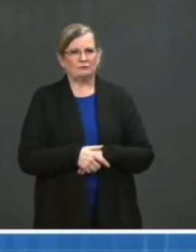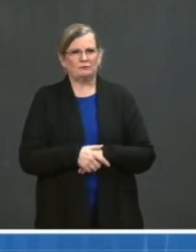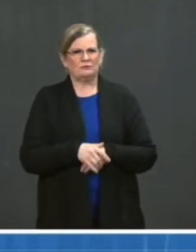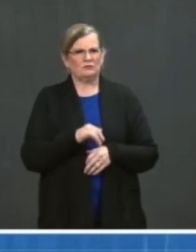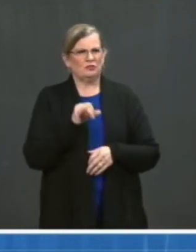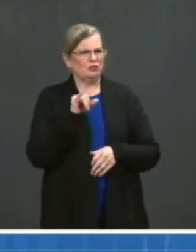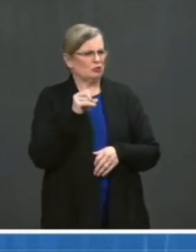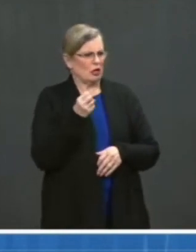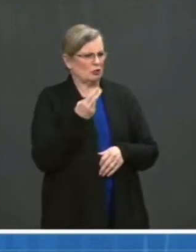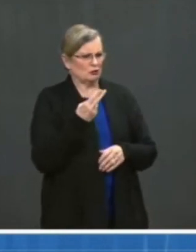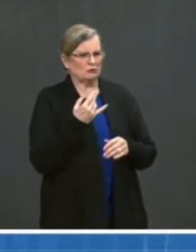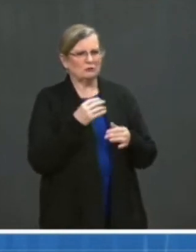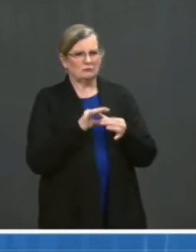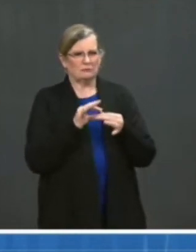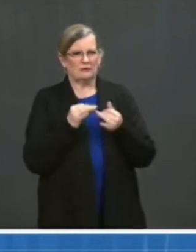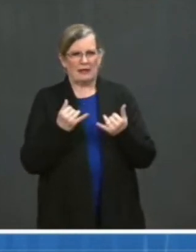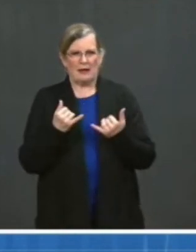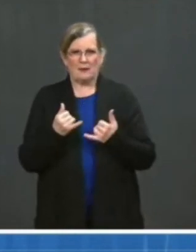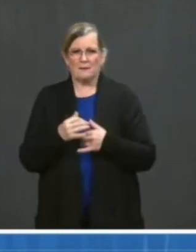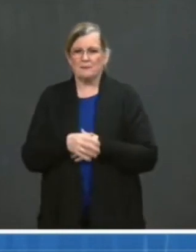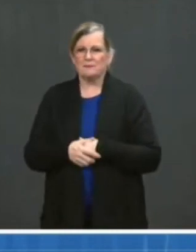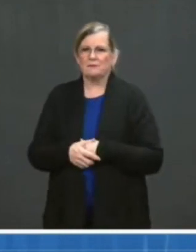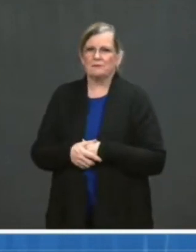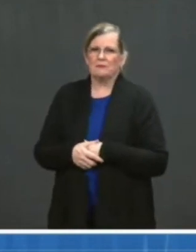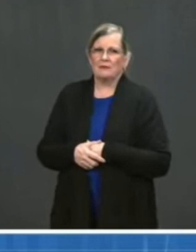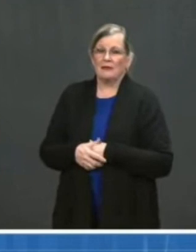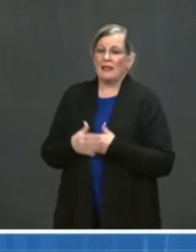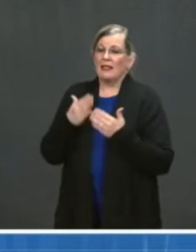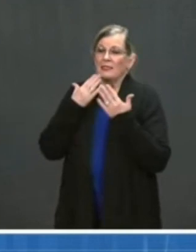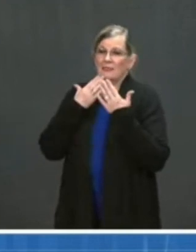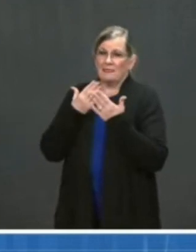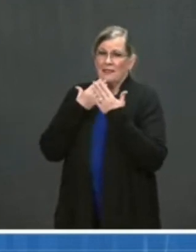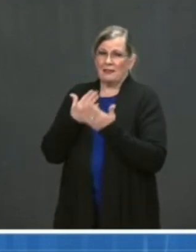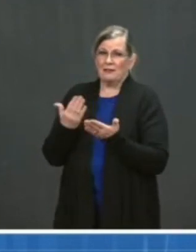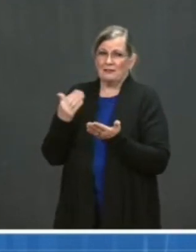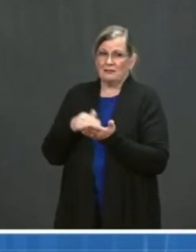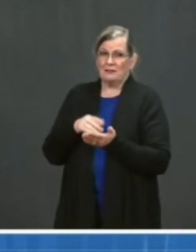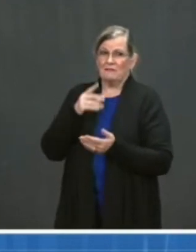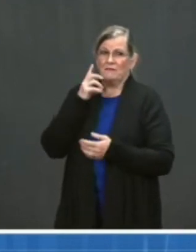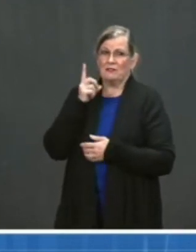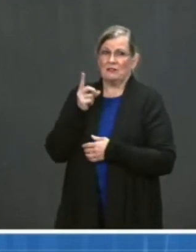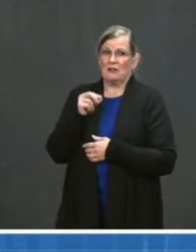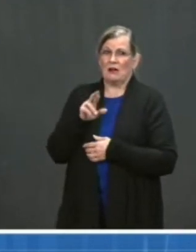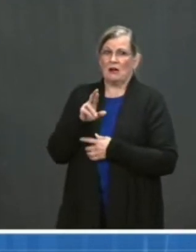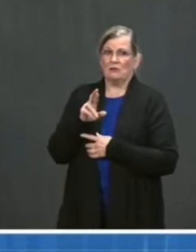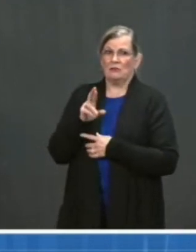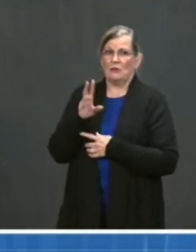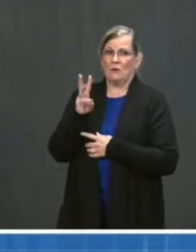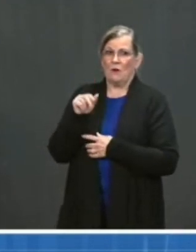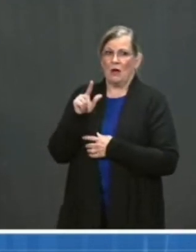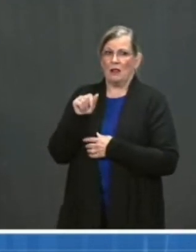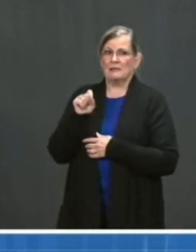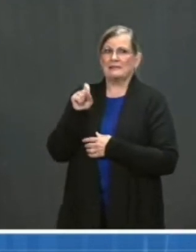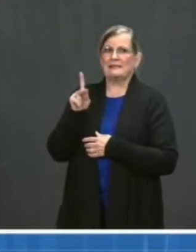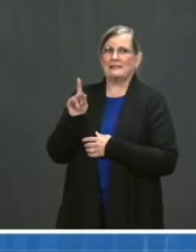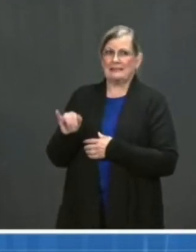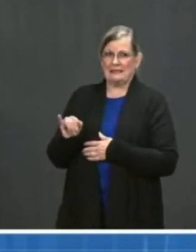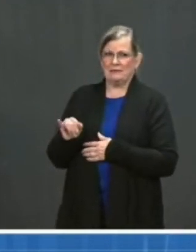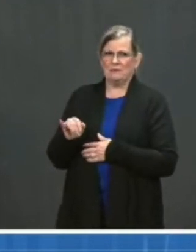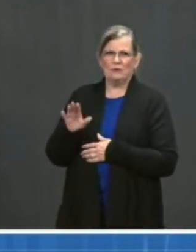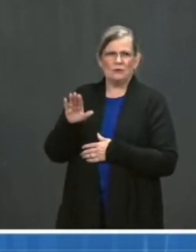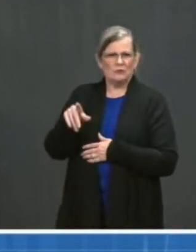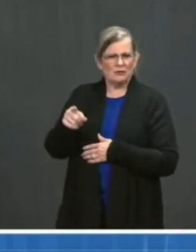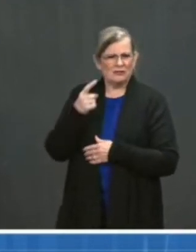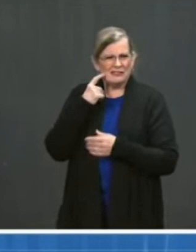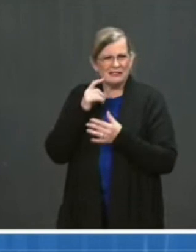Thank you again for taking the call. Dr. Walensky, I believe you just said that the CDC is not recommending non-essential travel even for